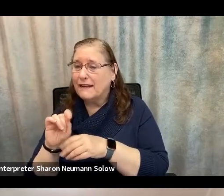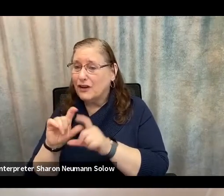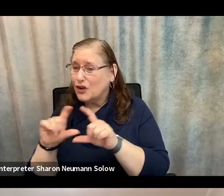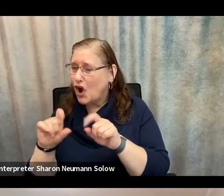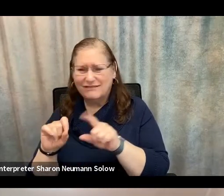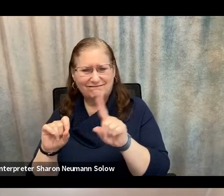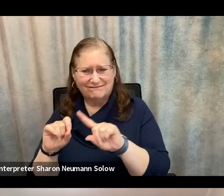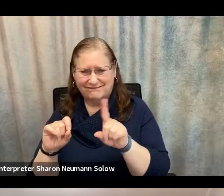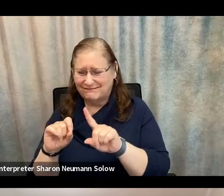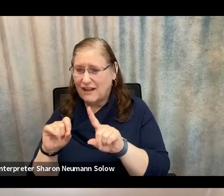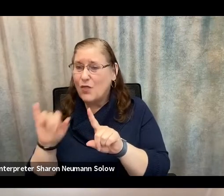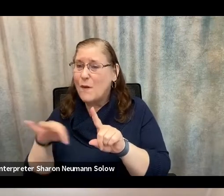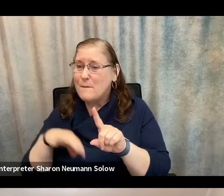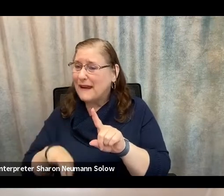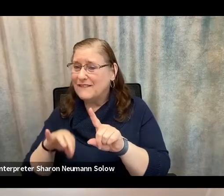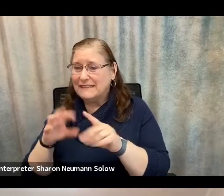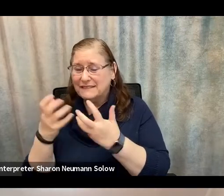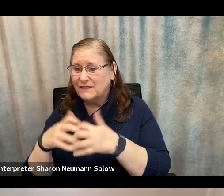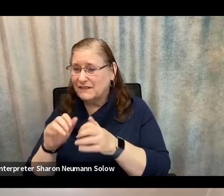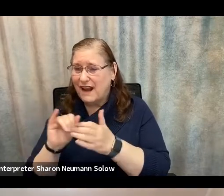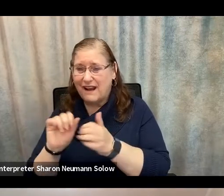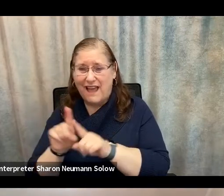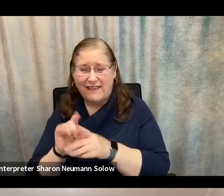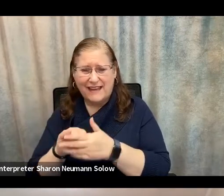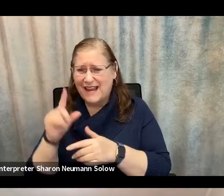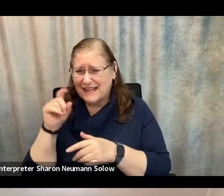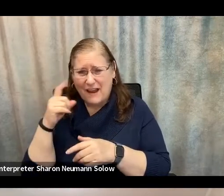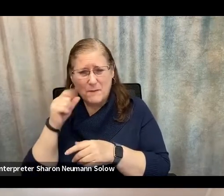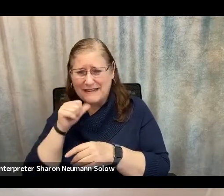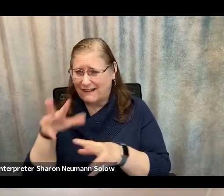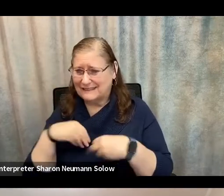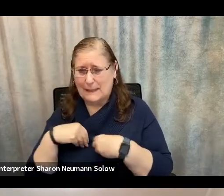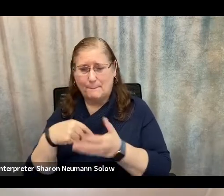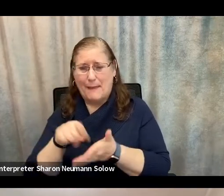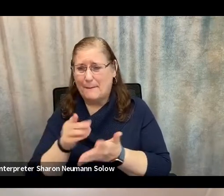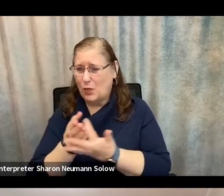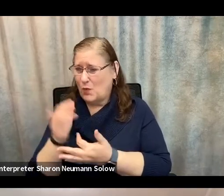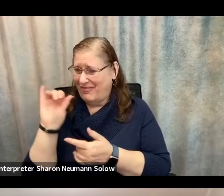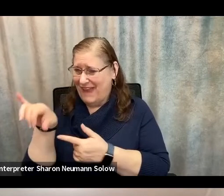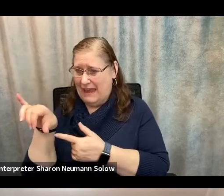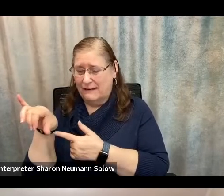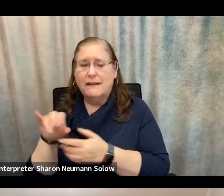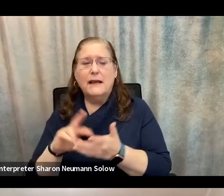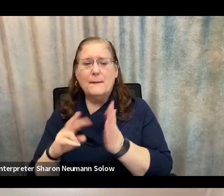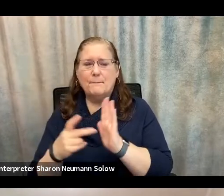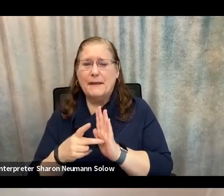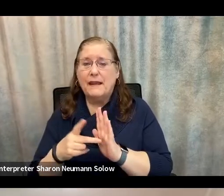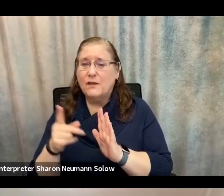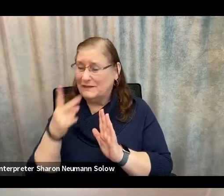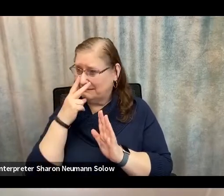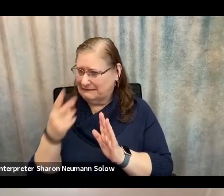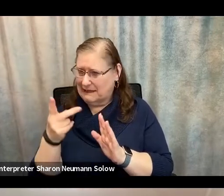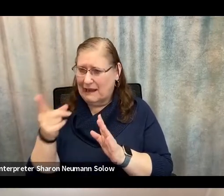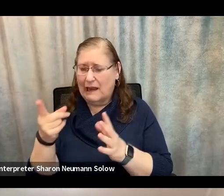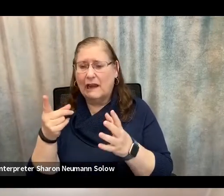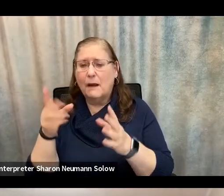work. The government doesn't accept payment through those means. So that should be a real red flag. If